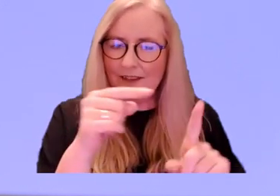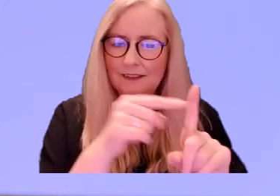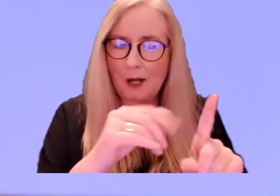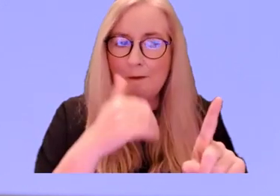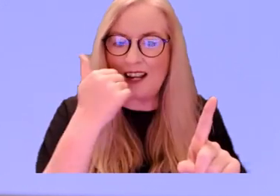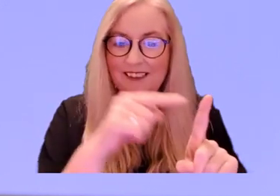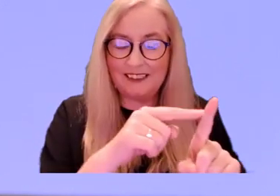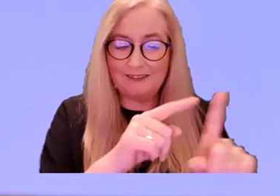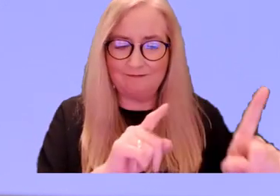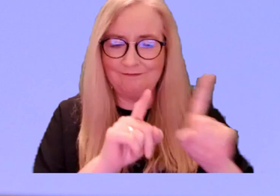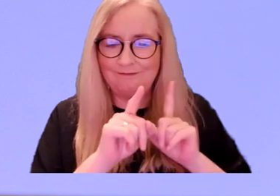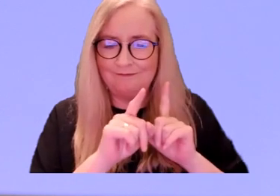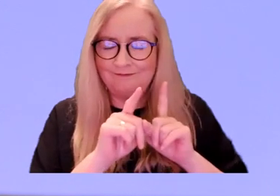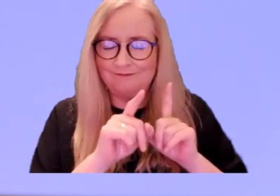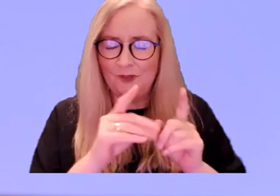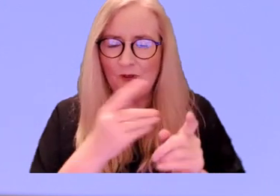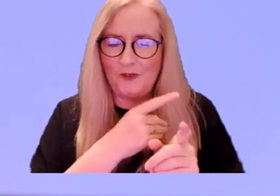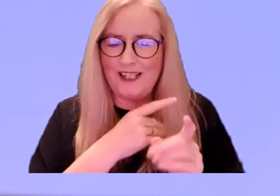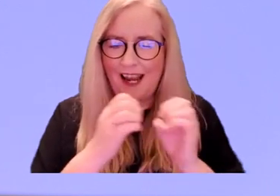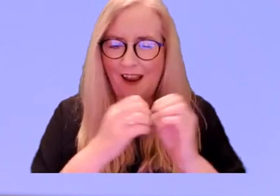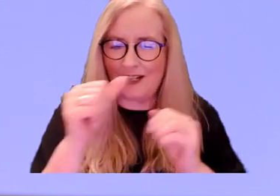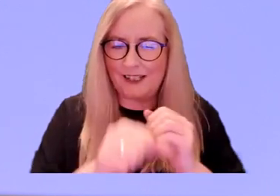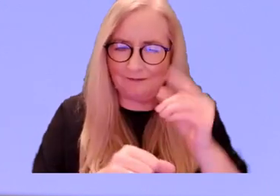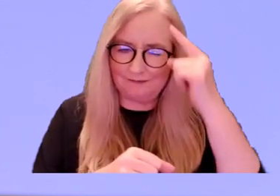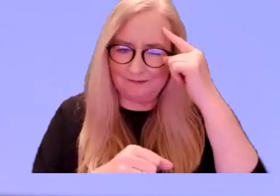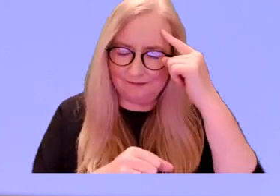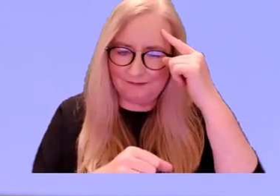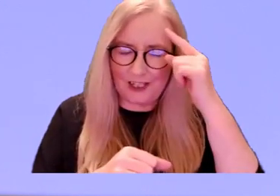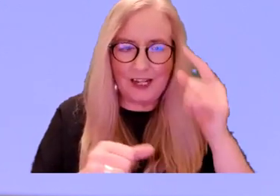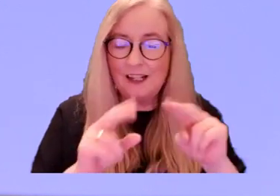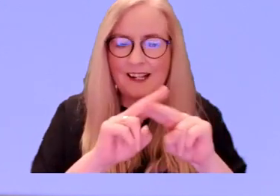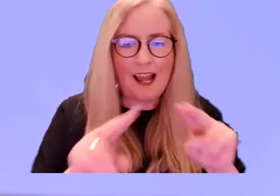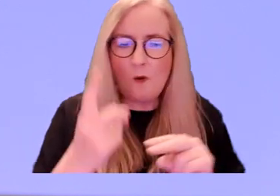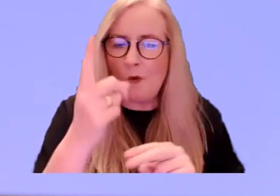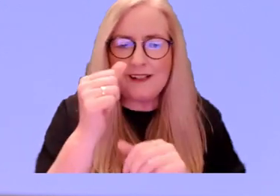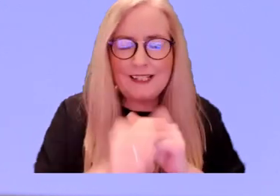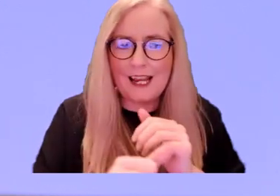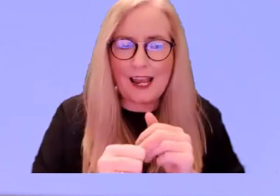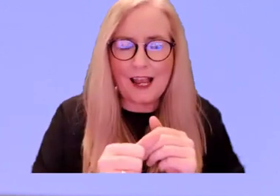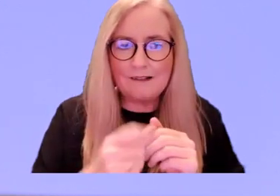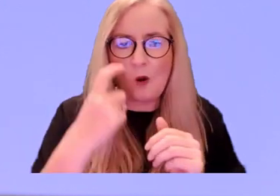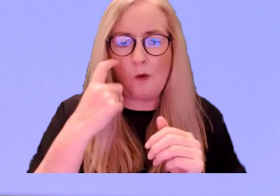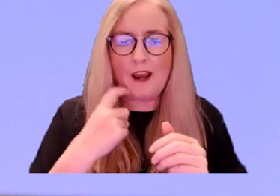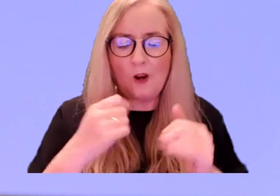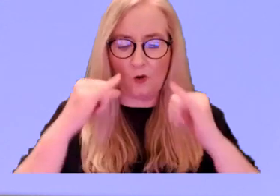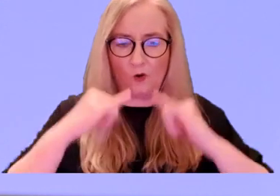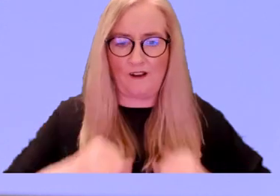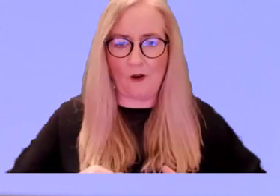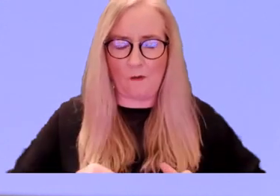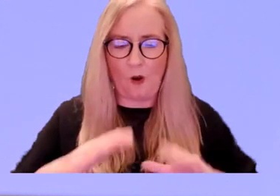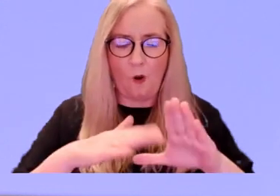because he comes on duty with me every single day. There's not one day I've ever put on my uniform